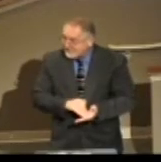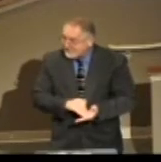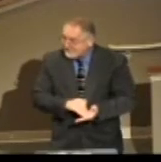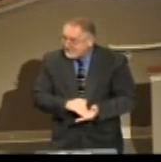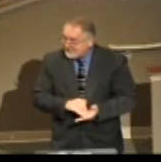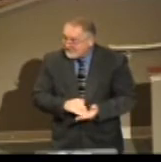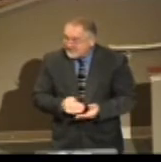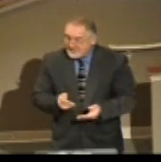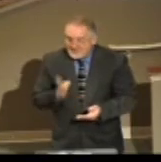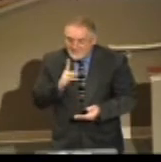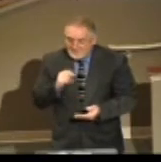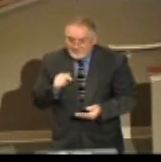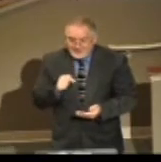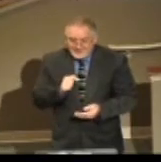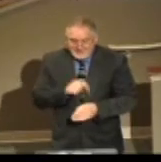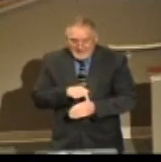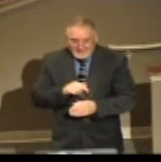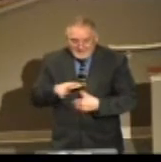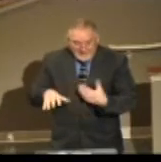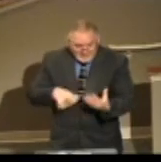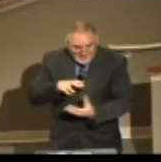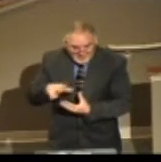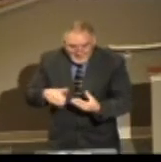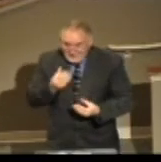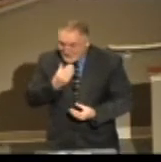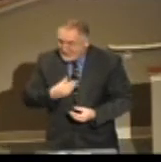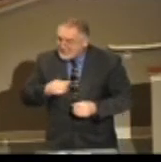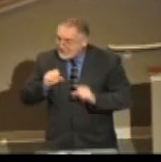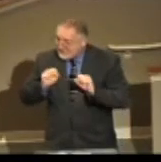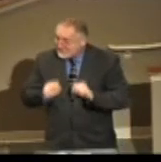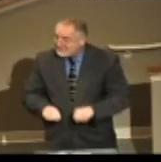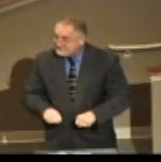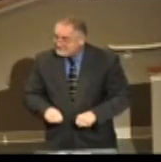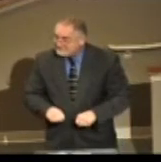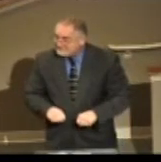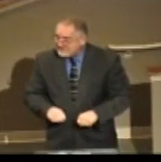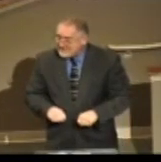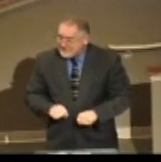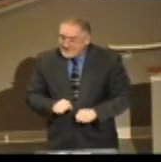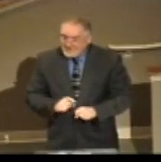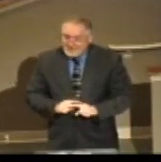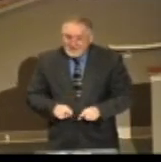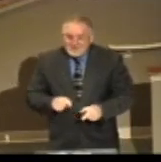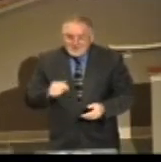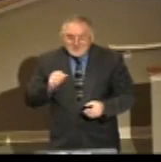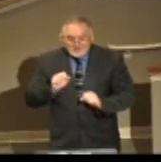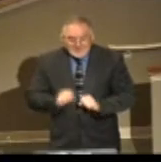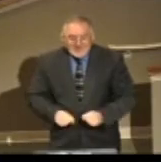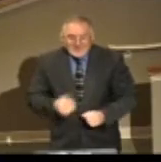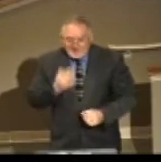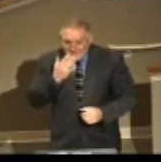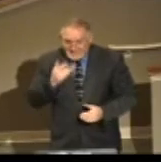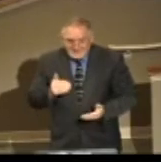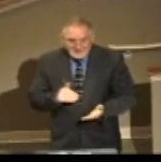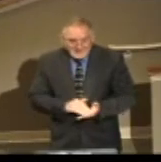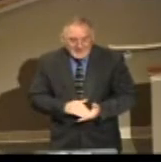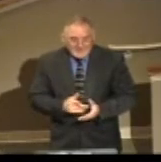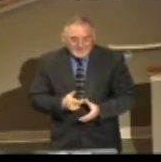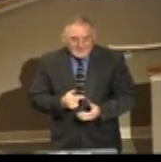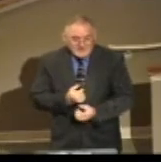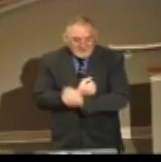There have been times I've messed up. I wish I could have, probably, but you can't one time. But you can taste again the first love.